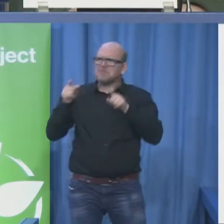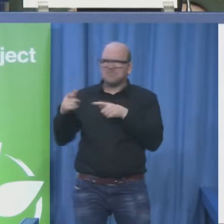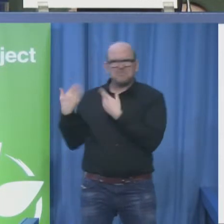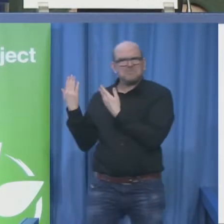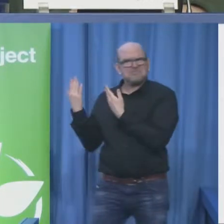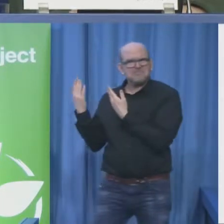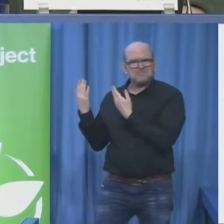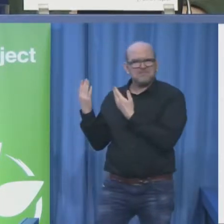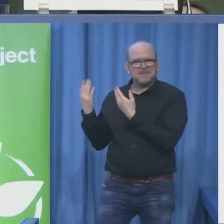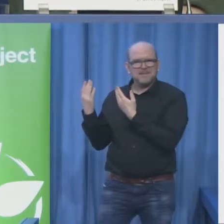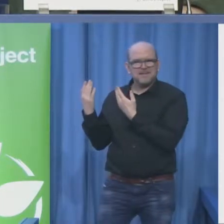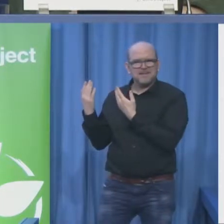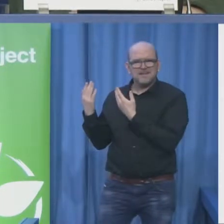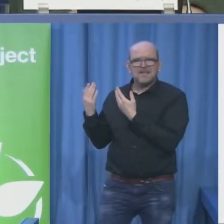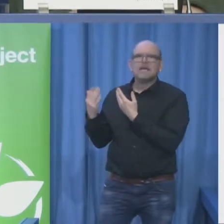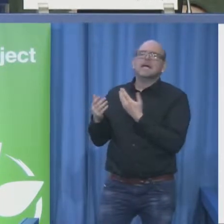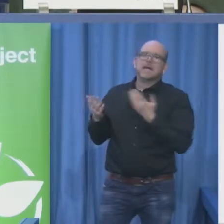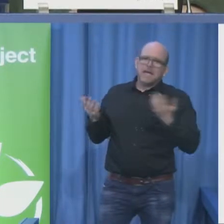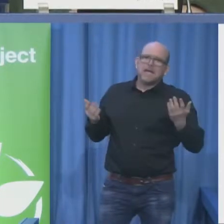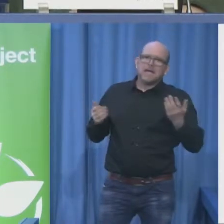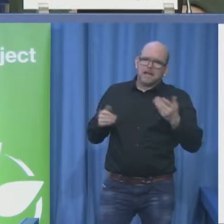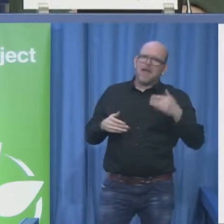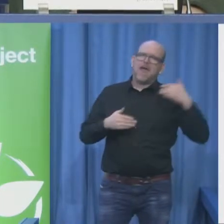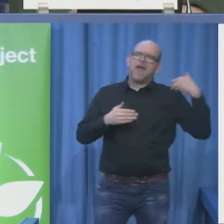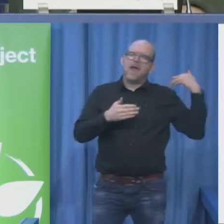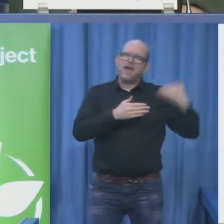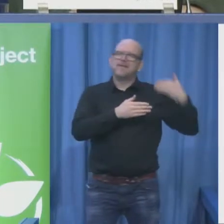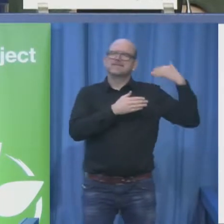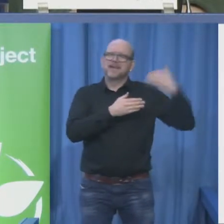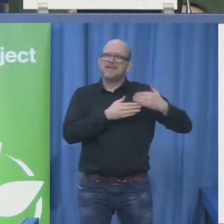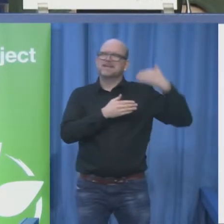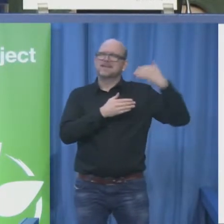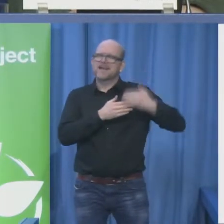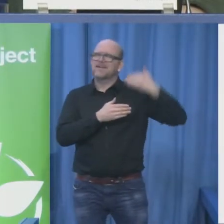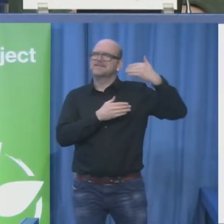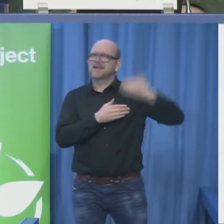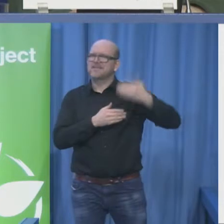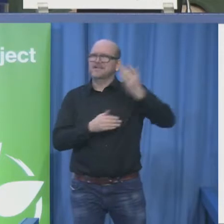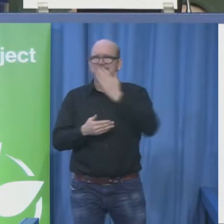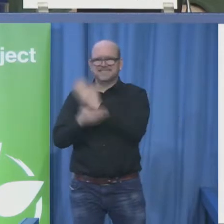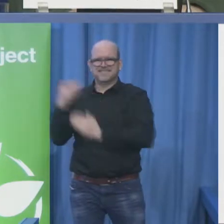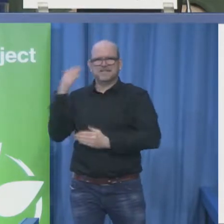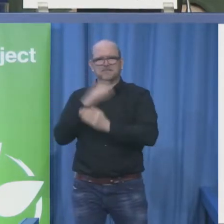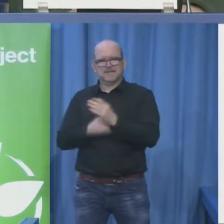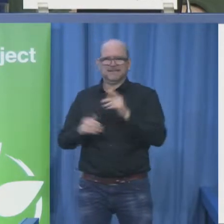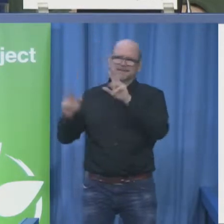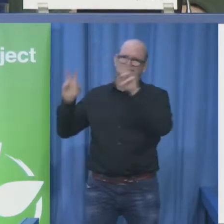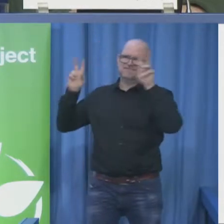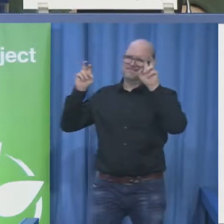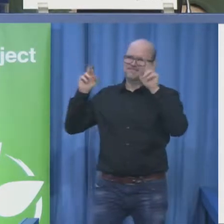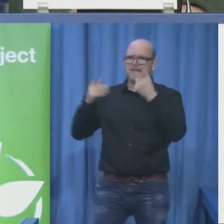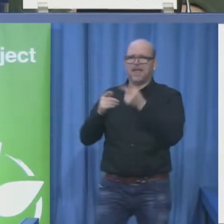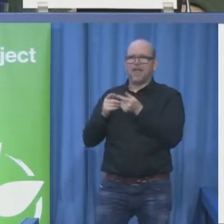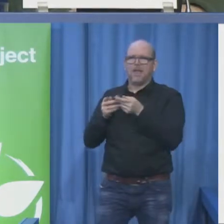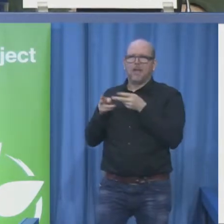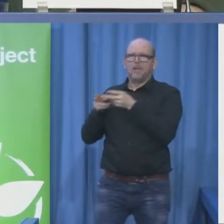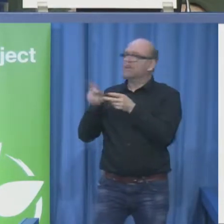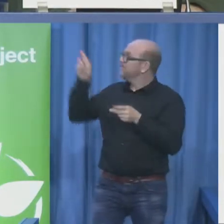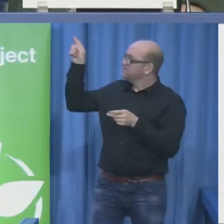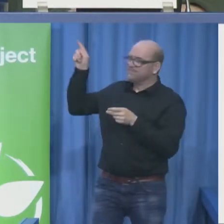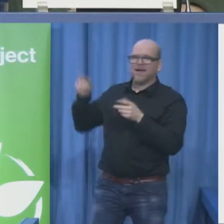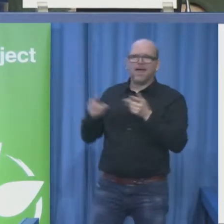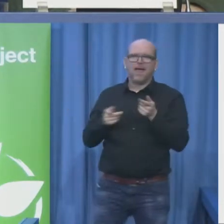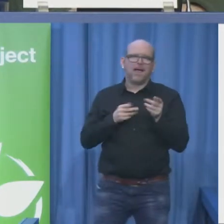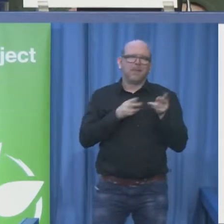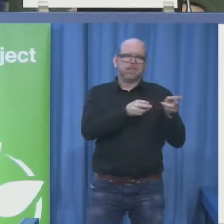senior executives for about three or four years in the uk and to to actually have a chance to to laugh together very powerful